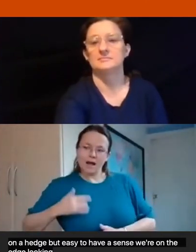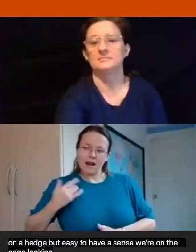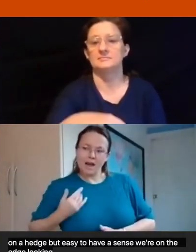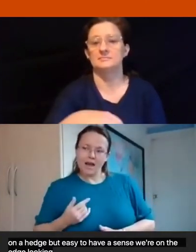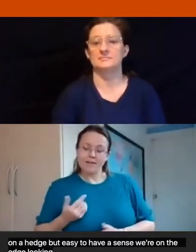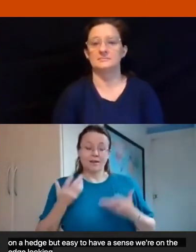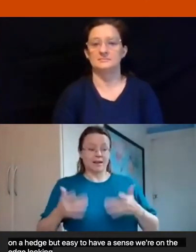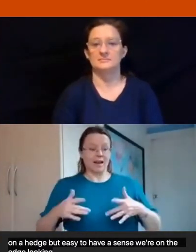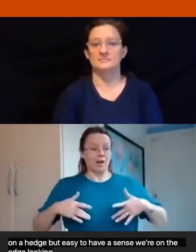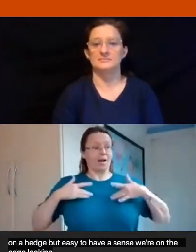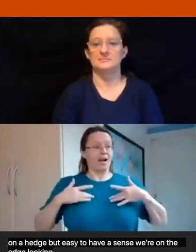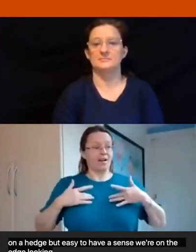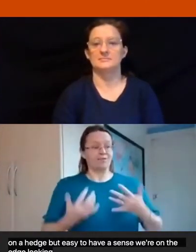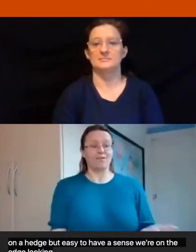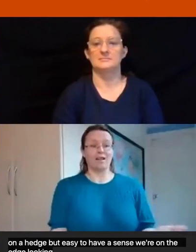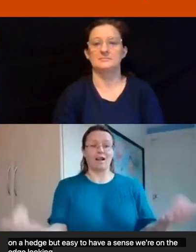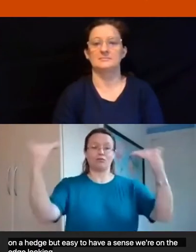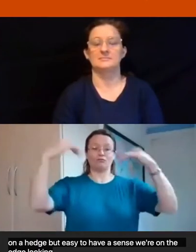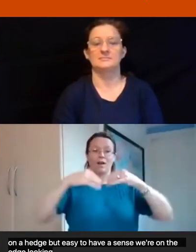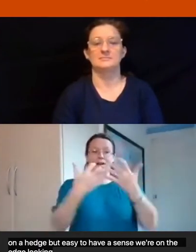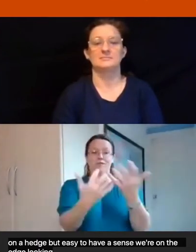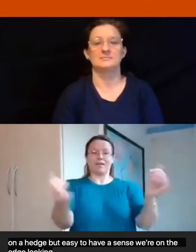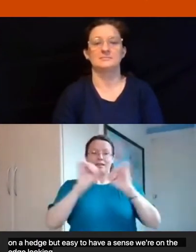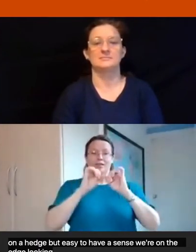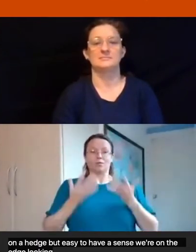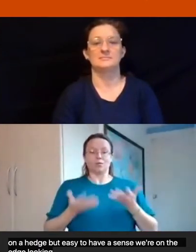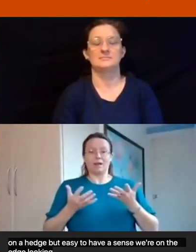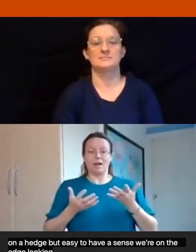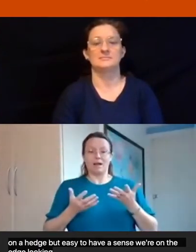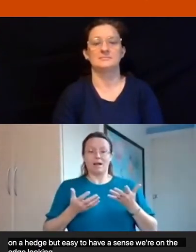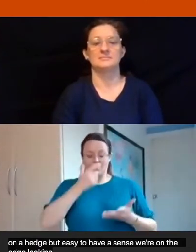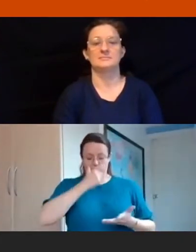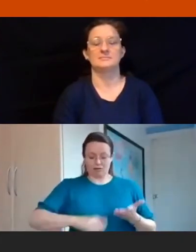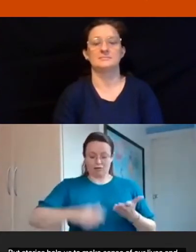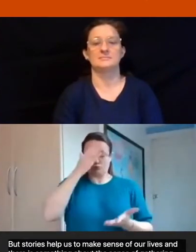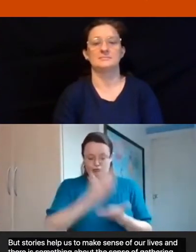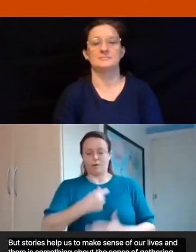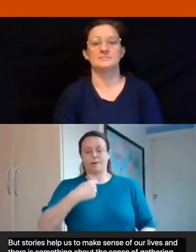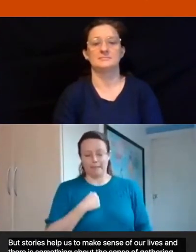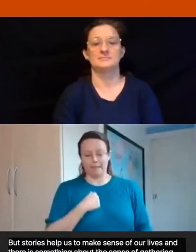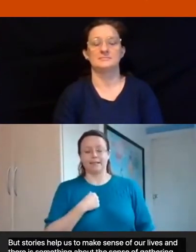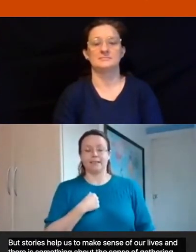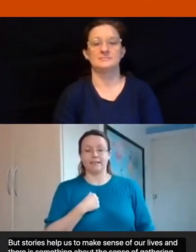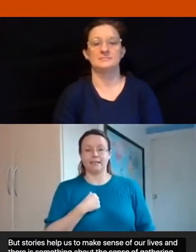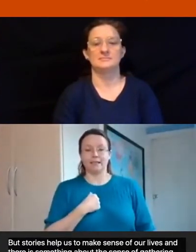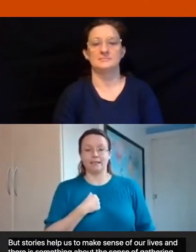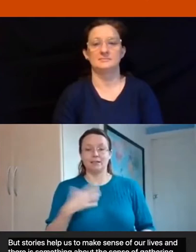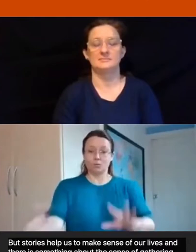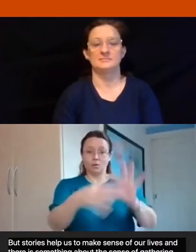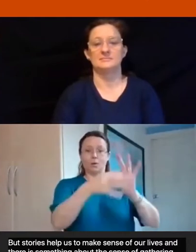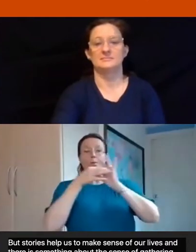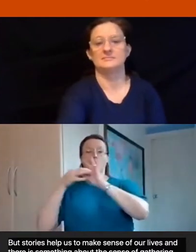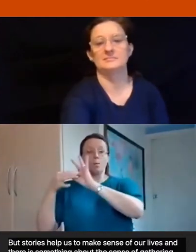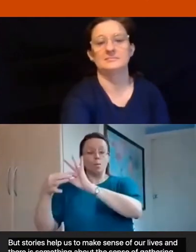of gathering coming exactly as we are to be truly ourselves to come together and share